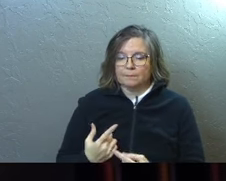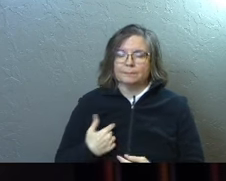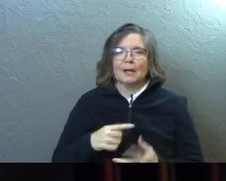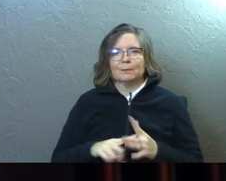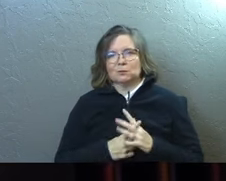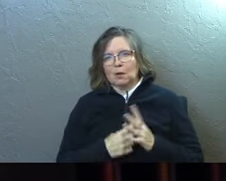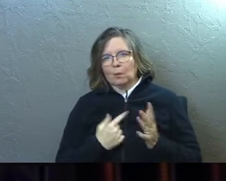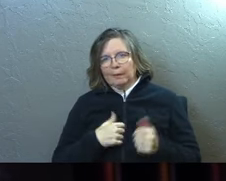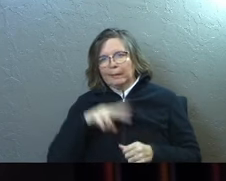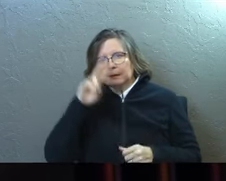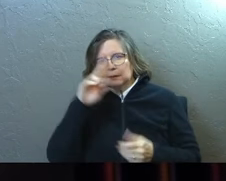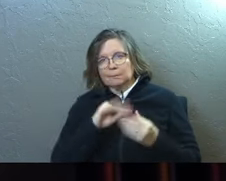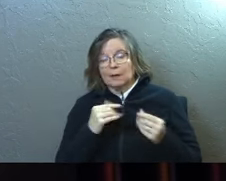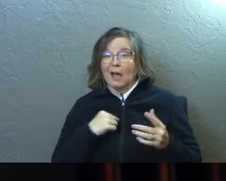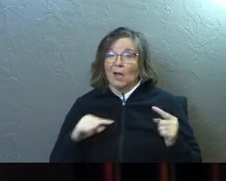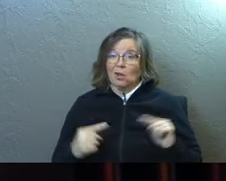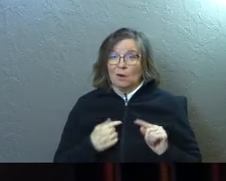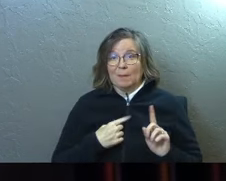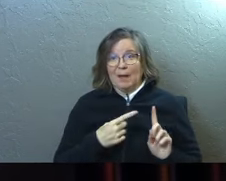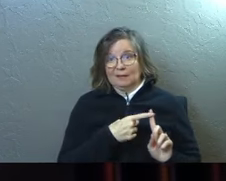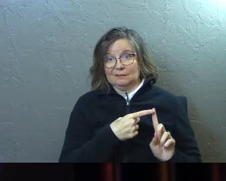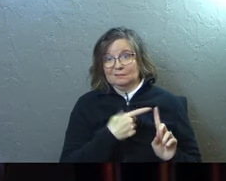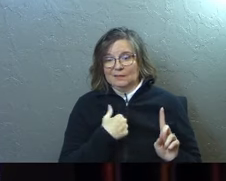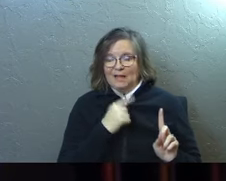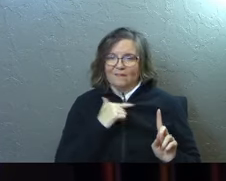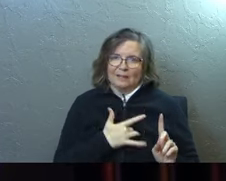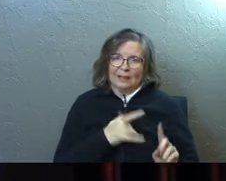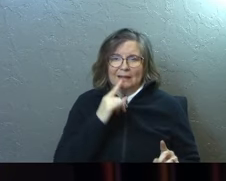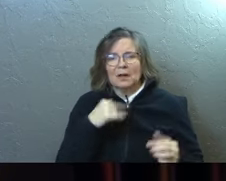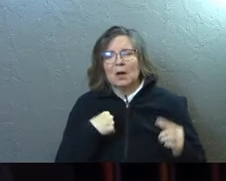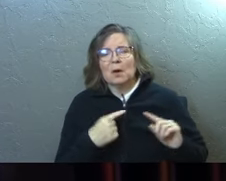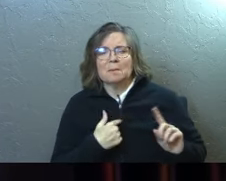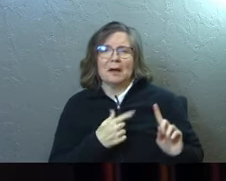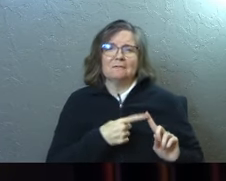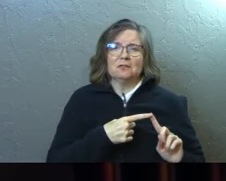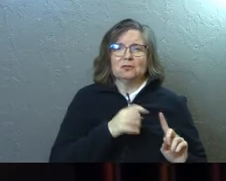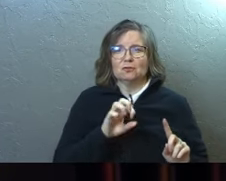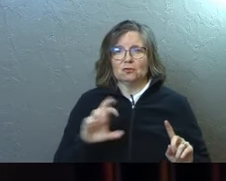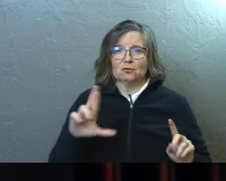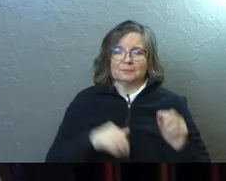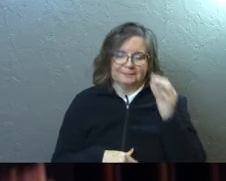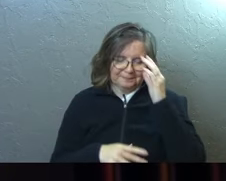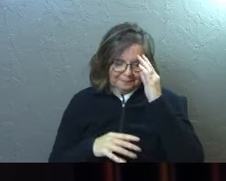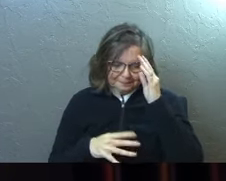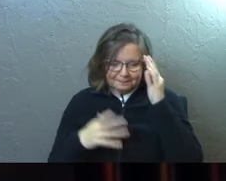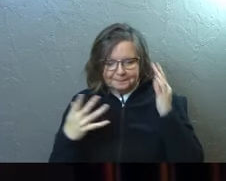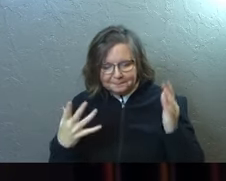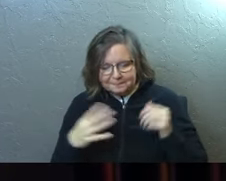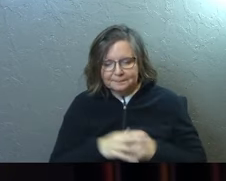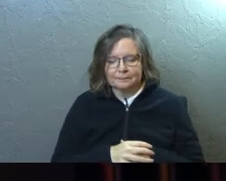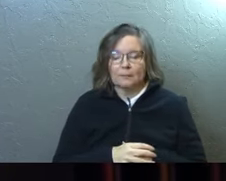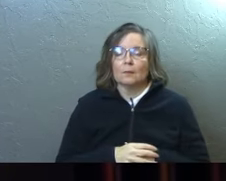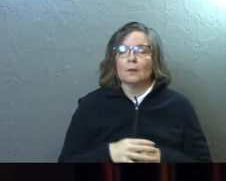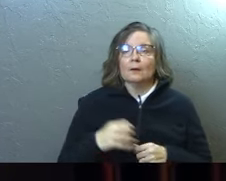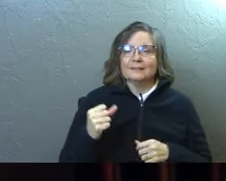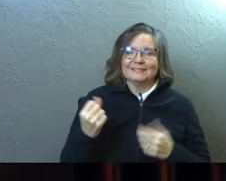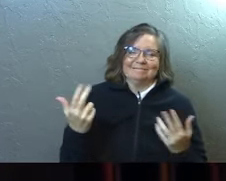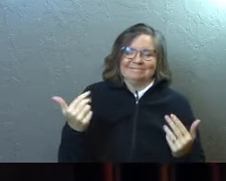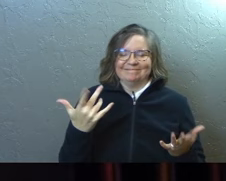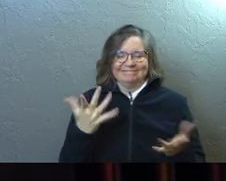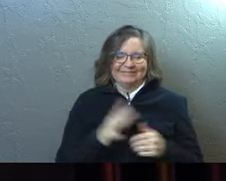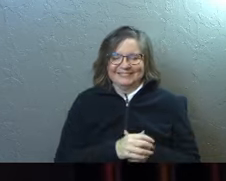start with a dumb illustration. I hurt my finger. I feel like a little kid. I hurt my finger. Um, I hurt my finger. Um, so